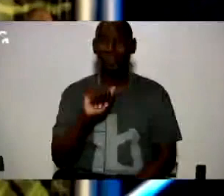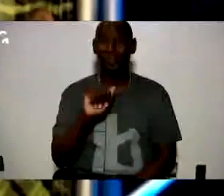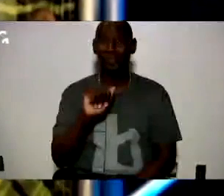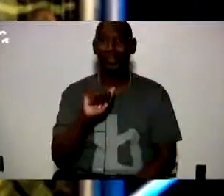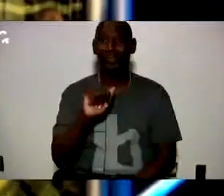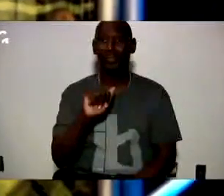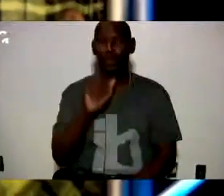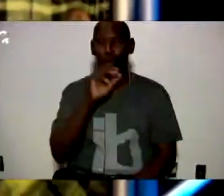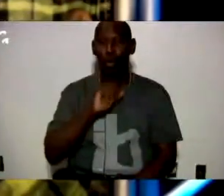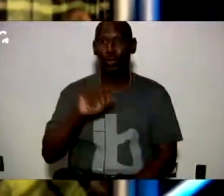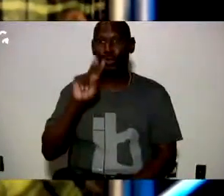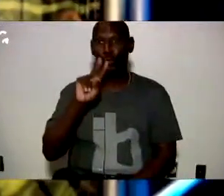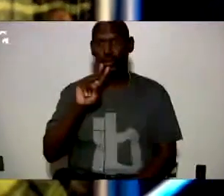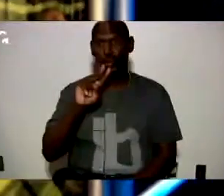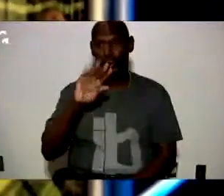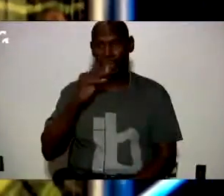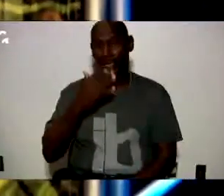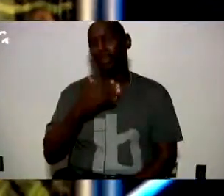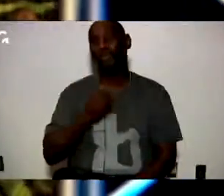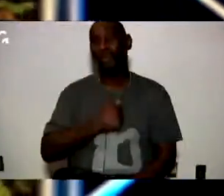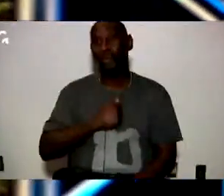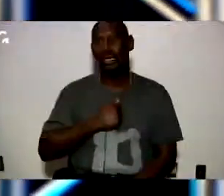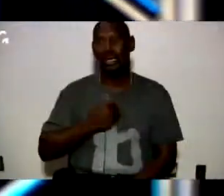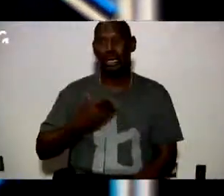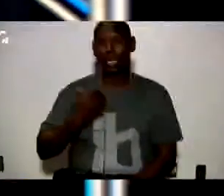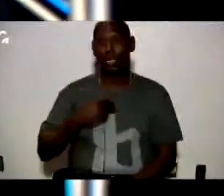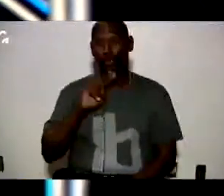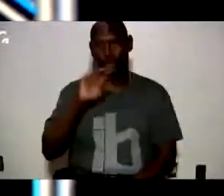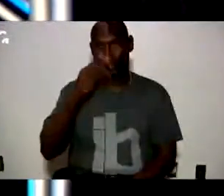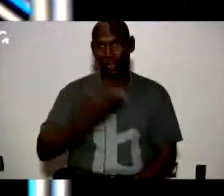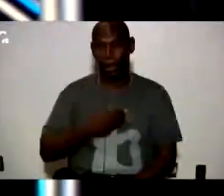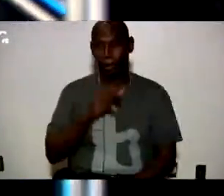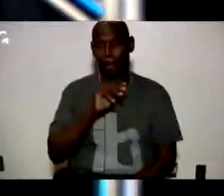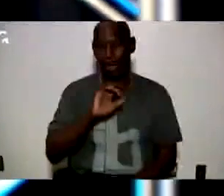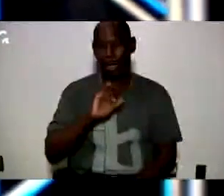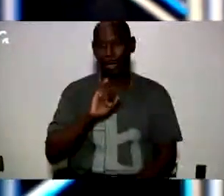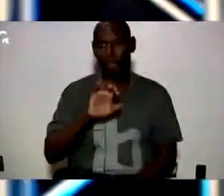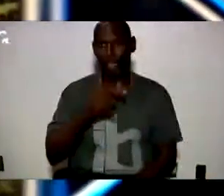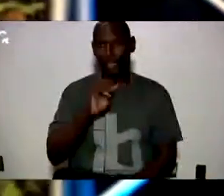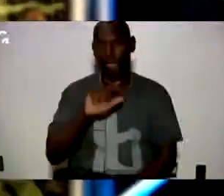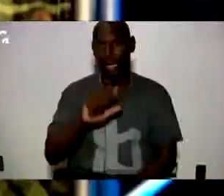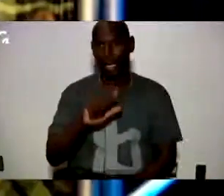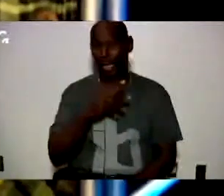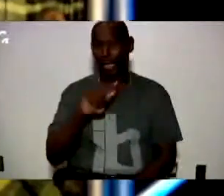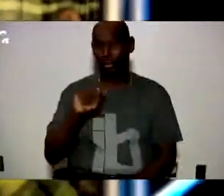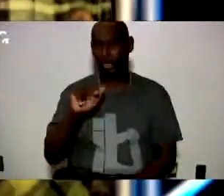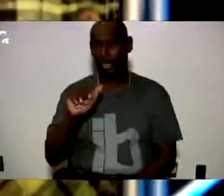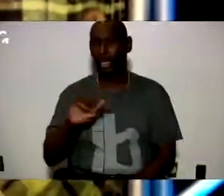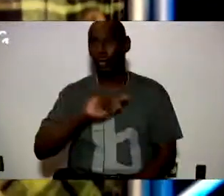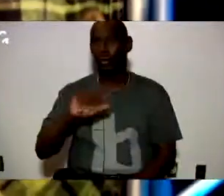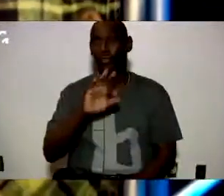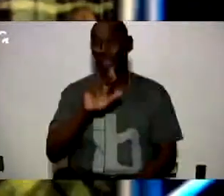My oldest two sons, my youngest two sons, Michael and Taylor. They went to, they went to Franklin and